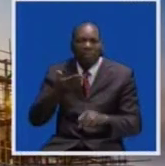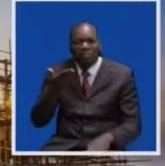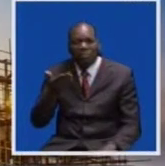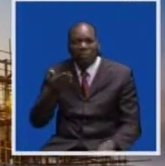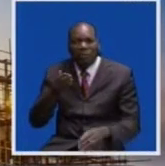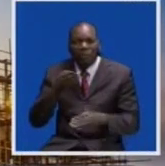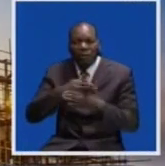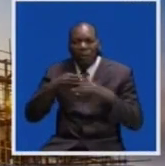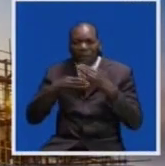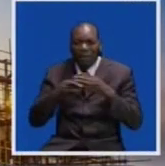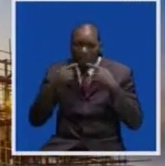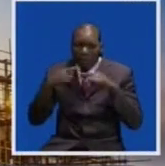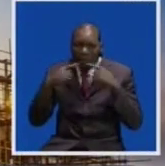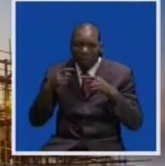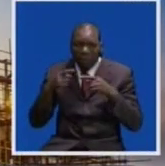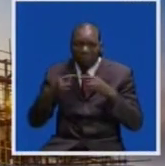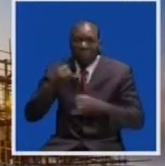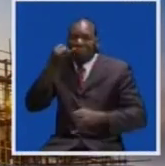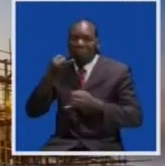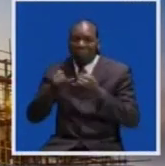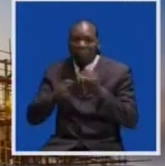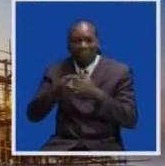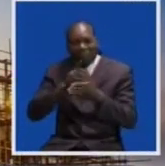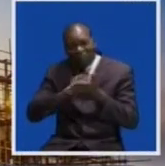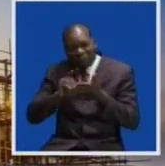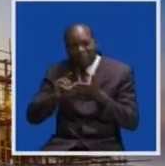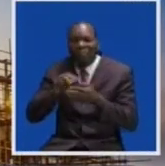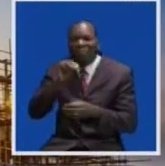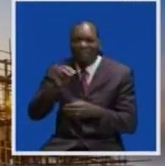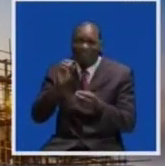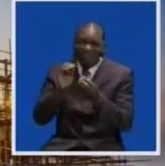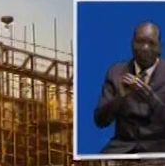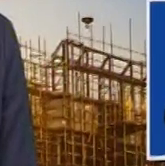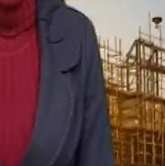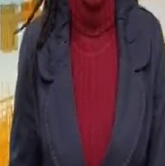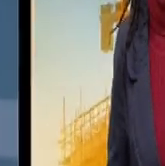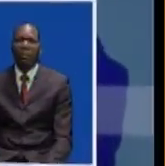That's all we had in construction news. Join us next week, Monday, for more.